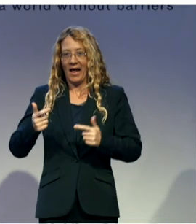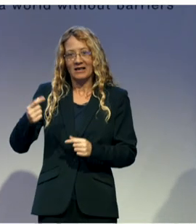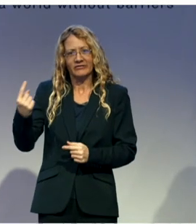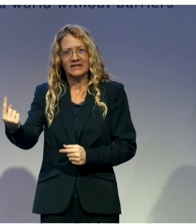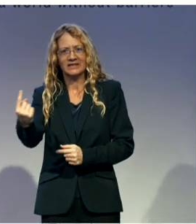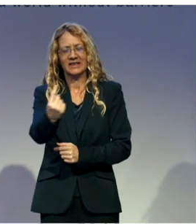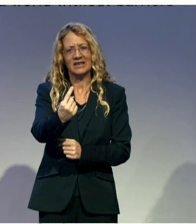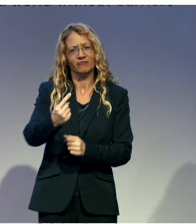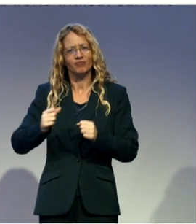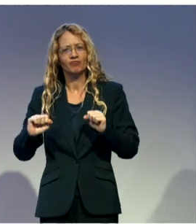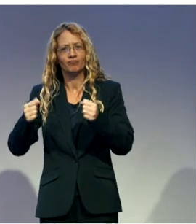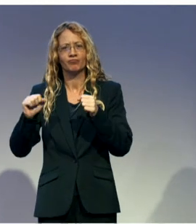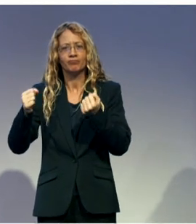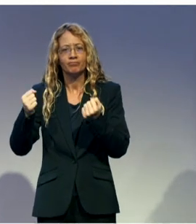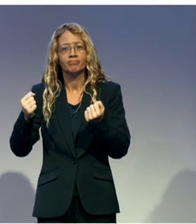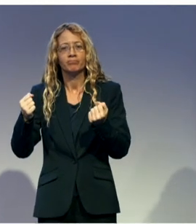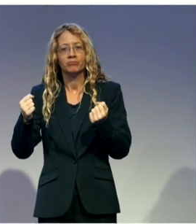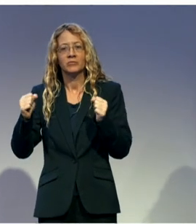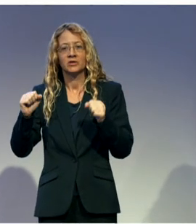of the CRPD.